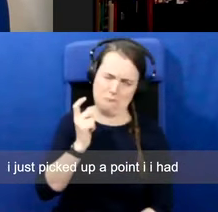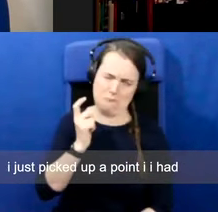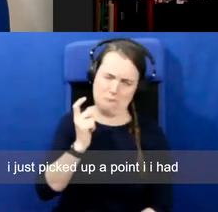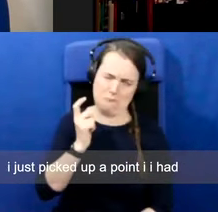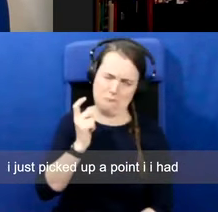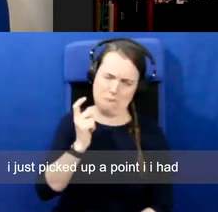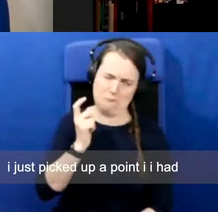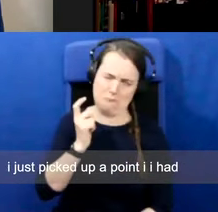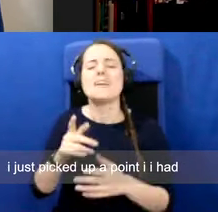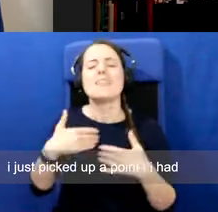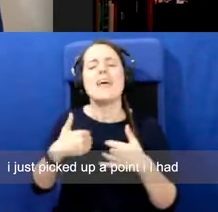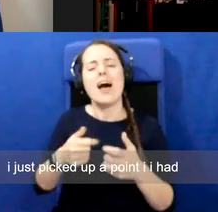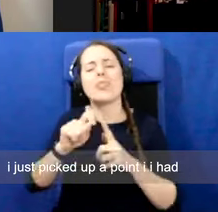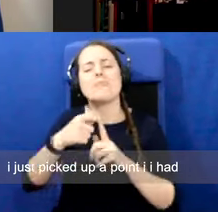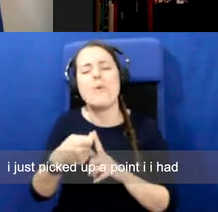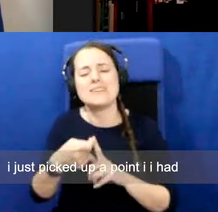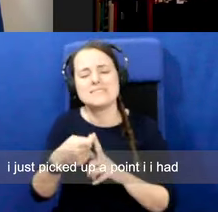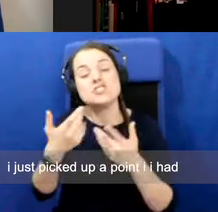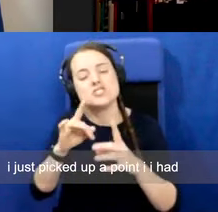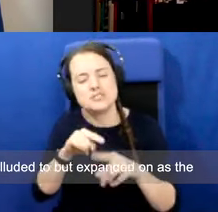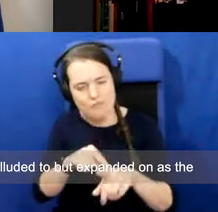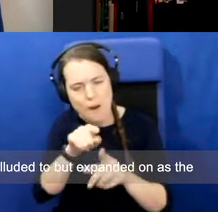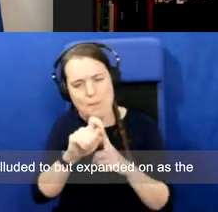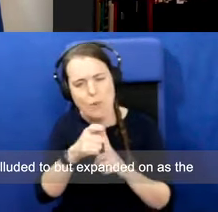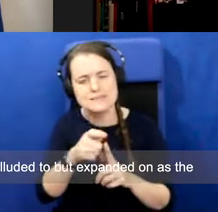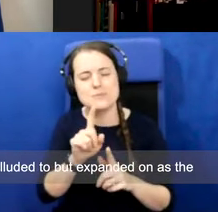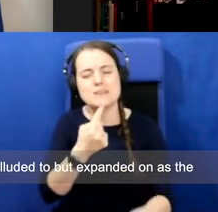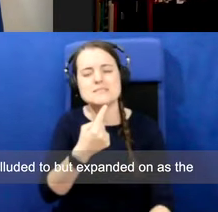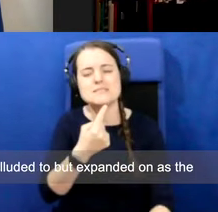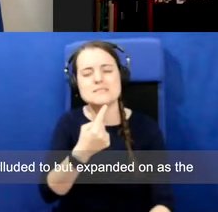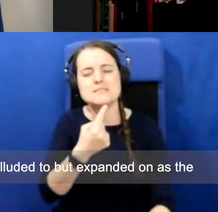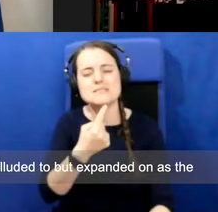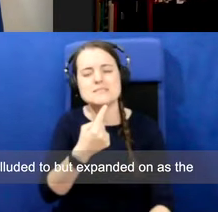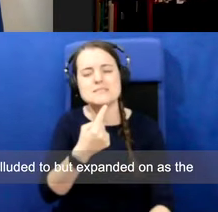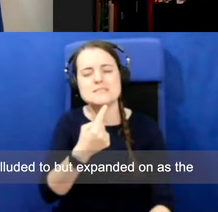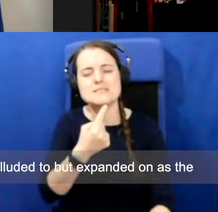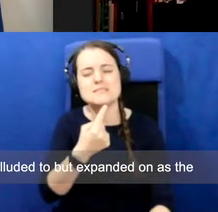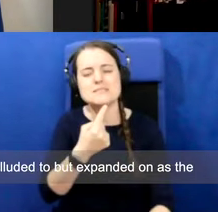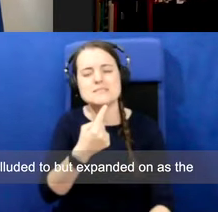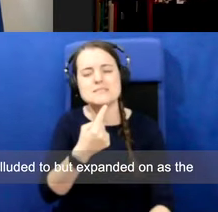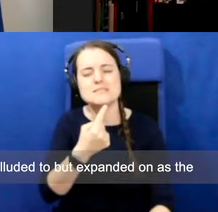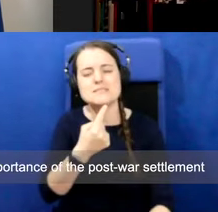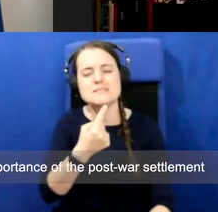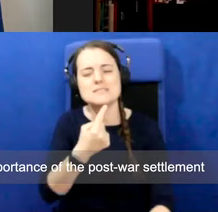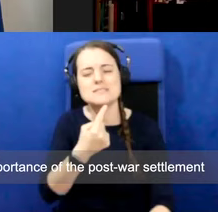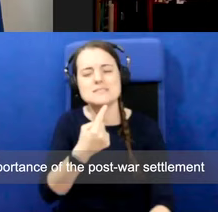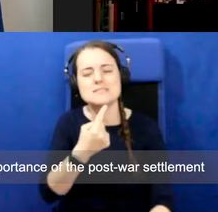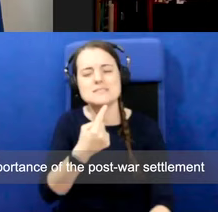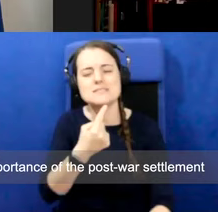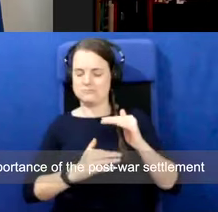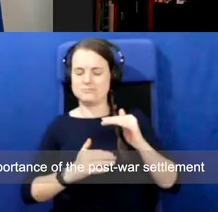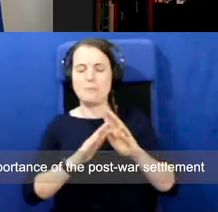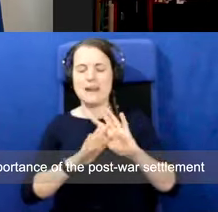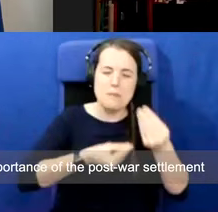just to pick up on a point I had alluded to and expand on as the